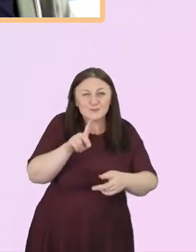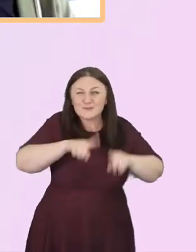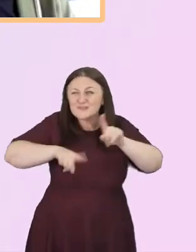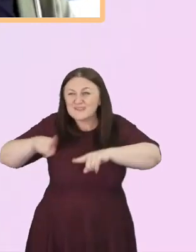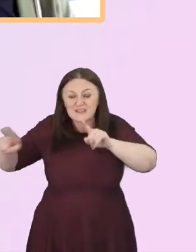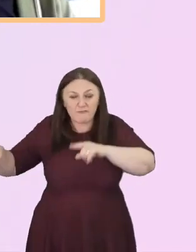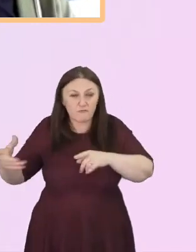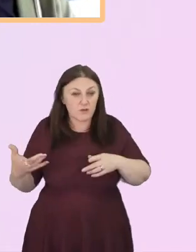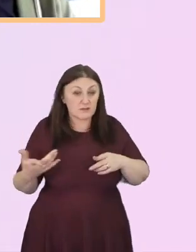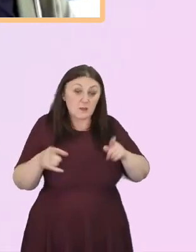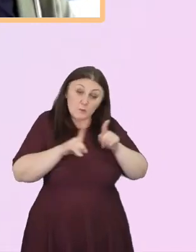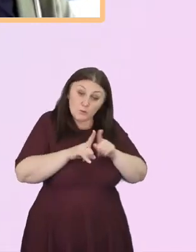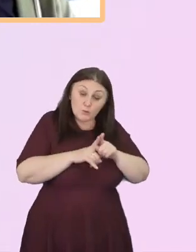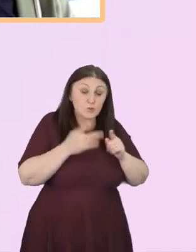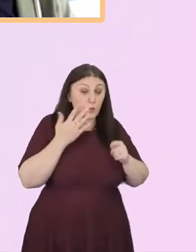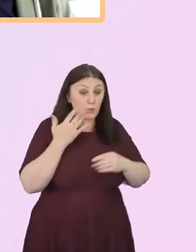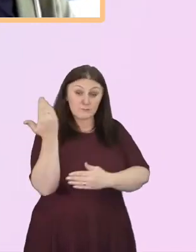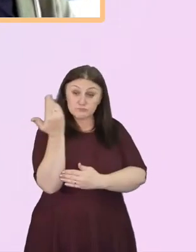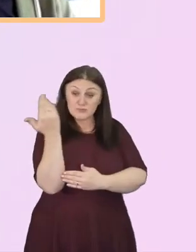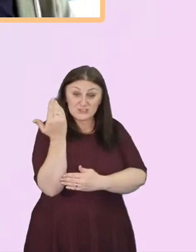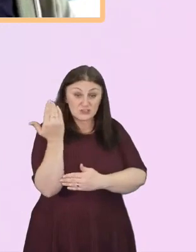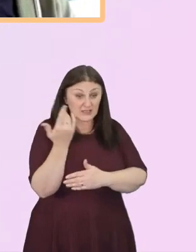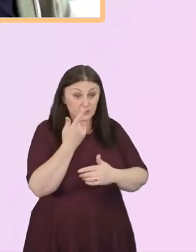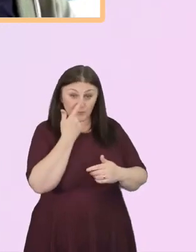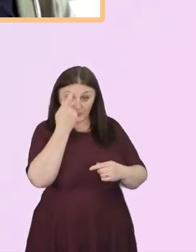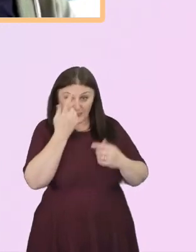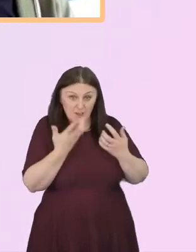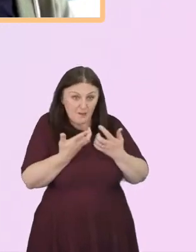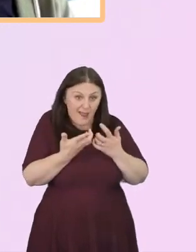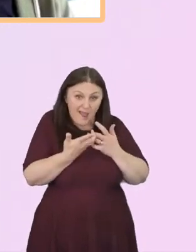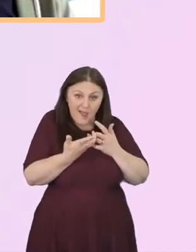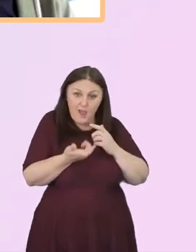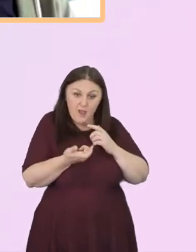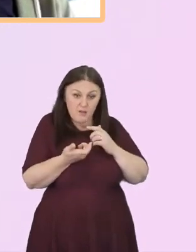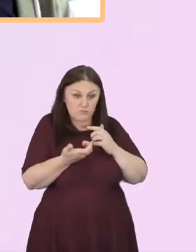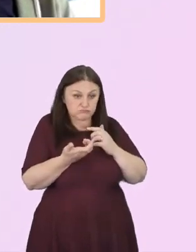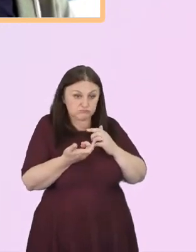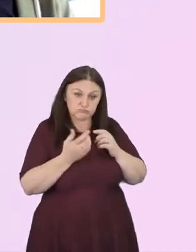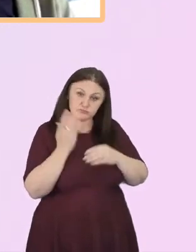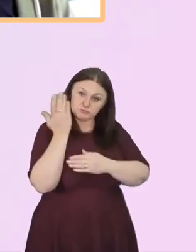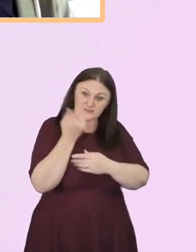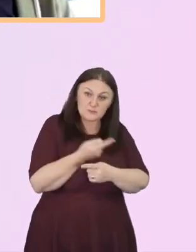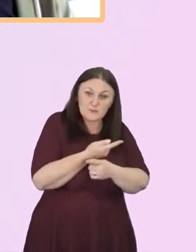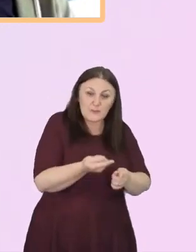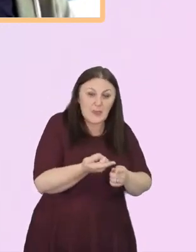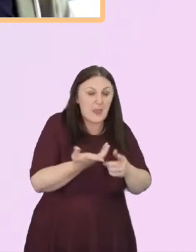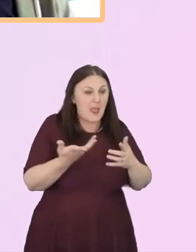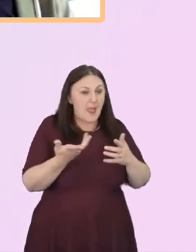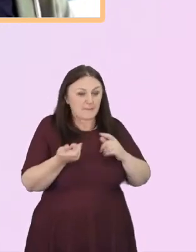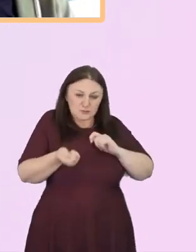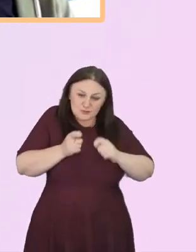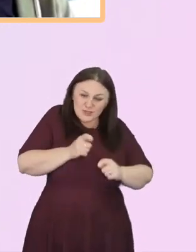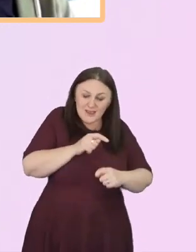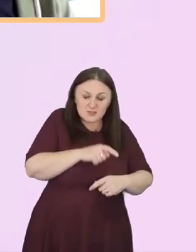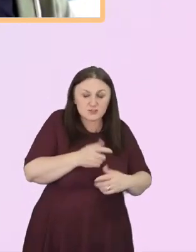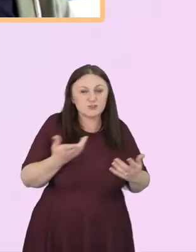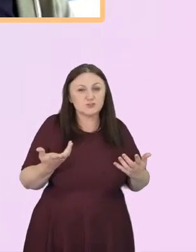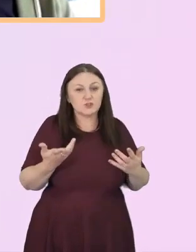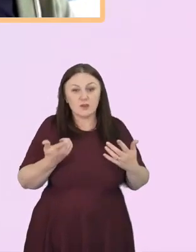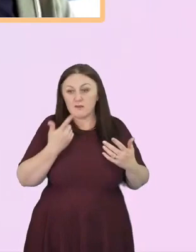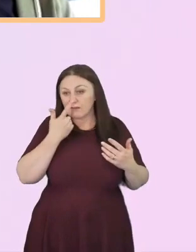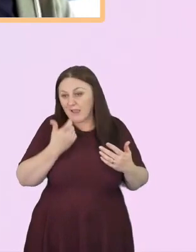you change that when you're thinking about who comes to preach and lead or share? Can you